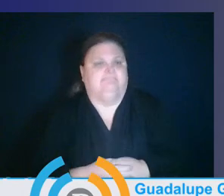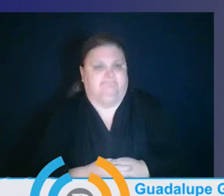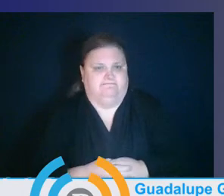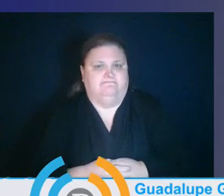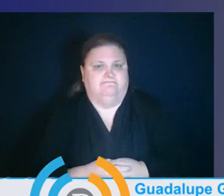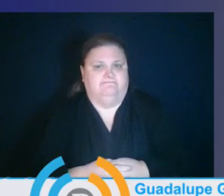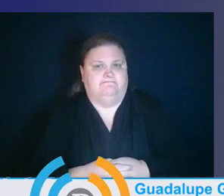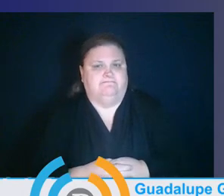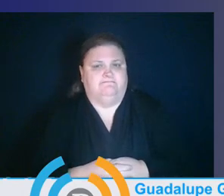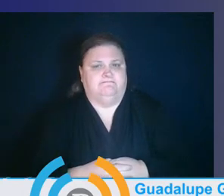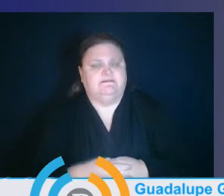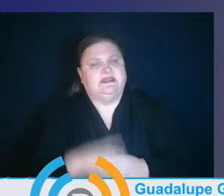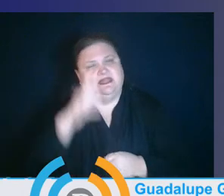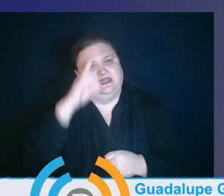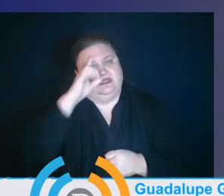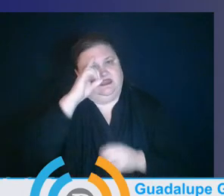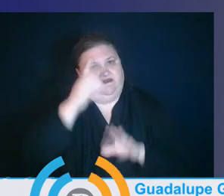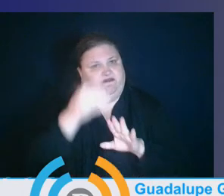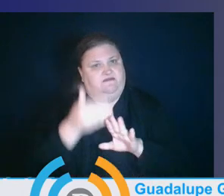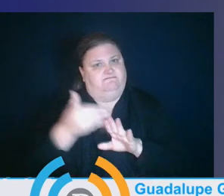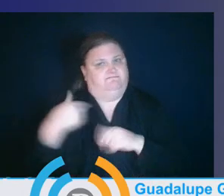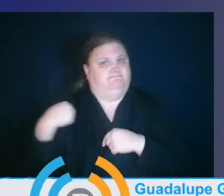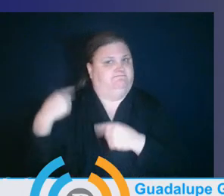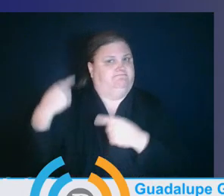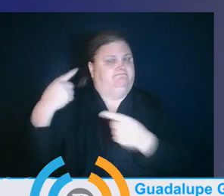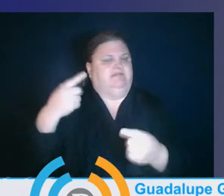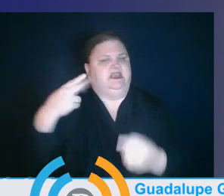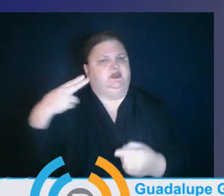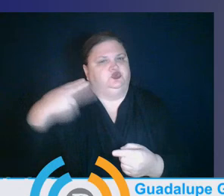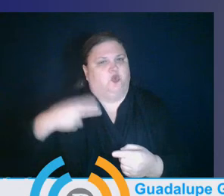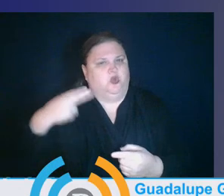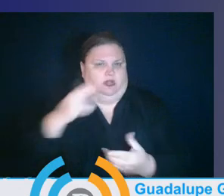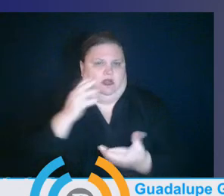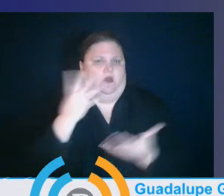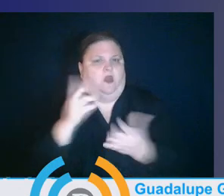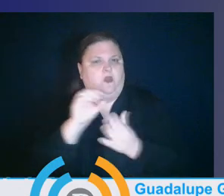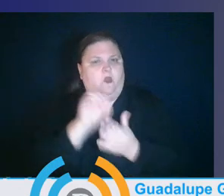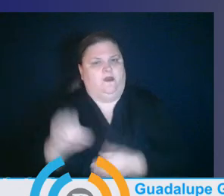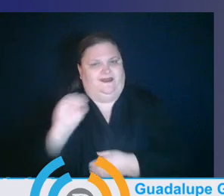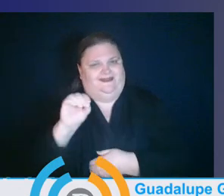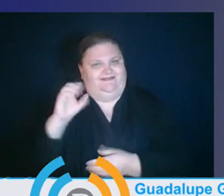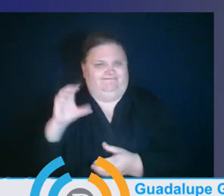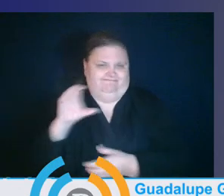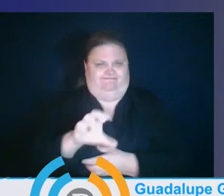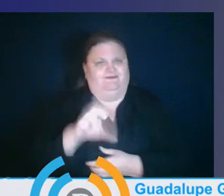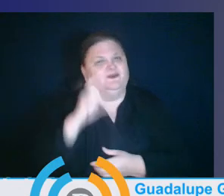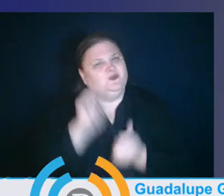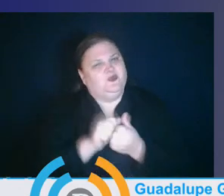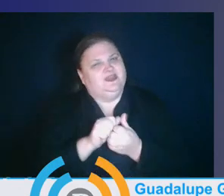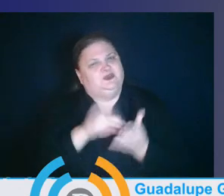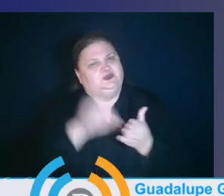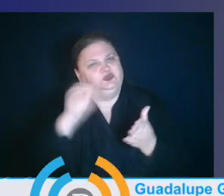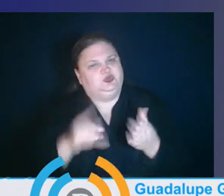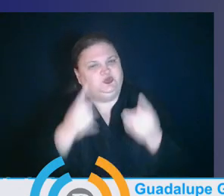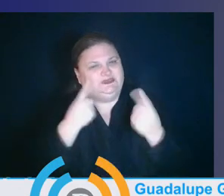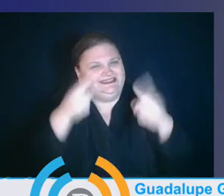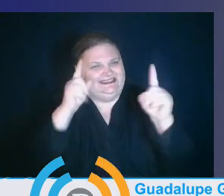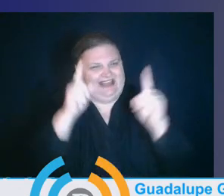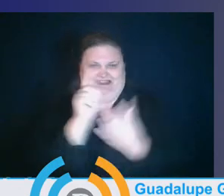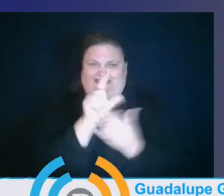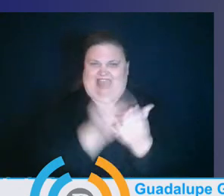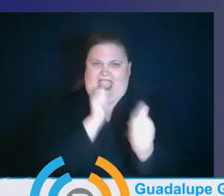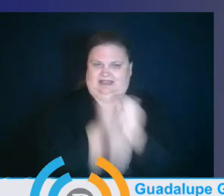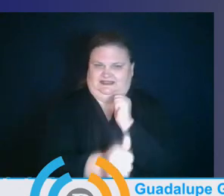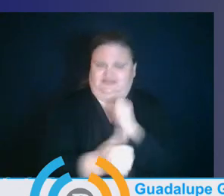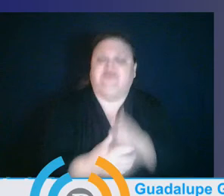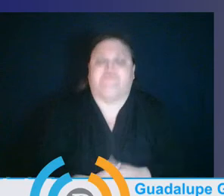of the historical investment that the state of Oregon decided to make with the Student Success Act, a key element